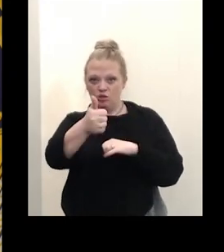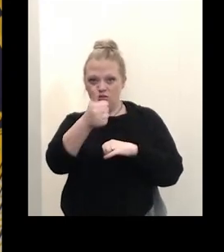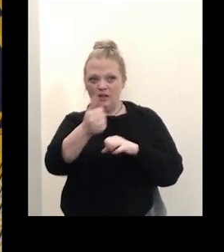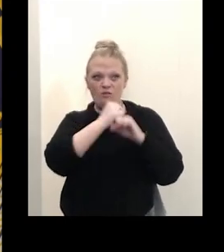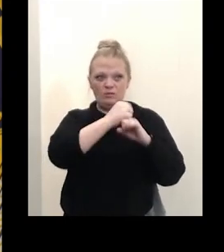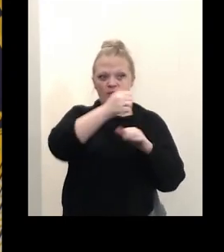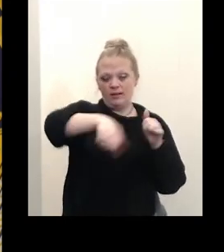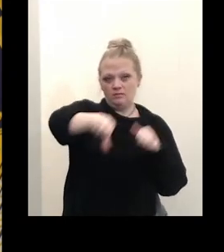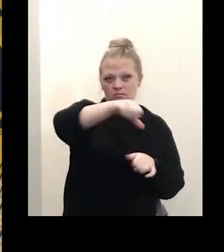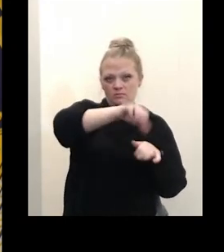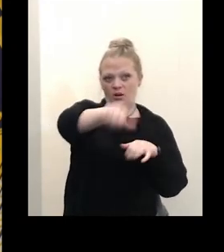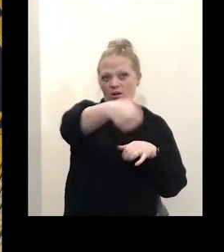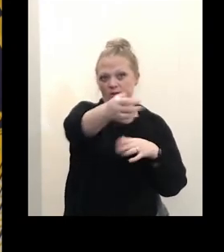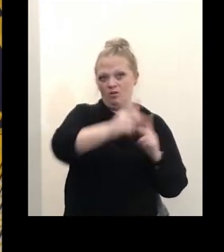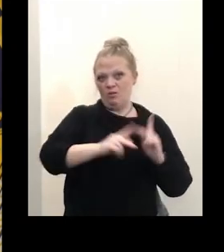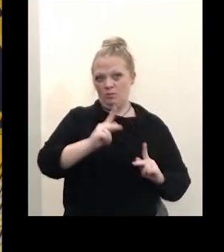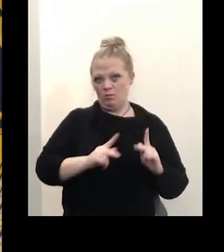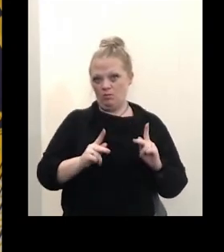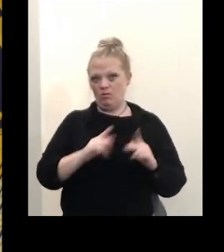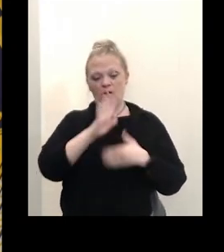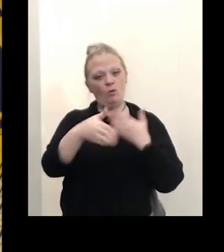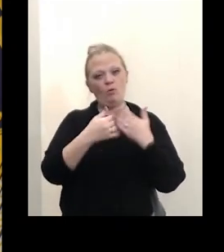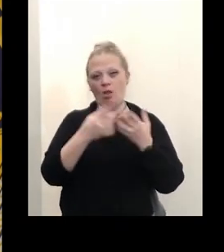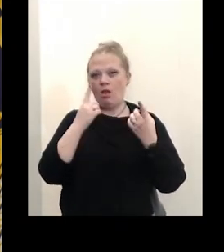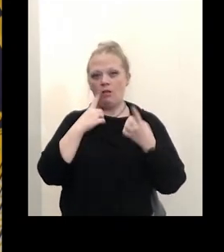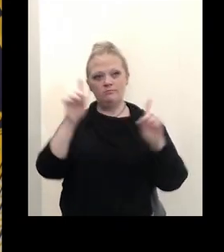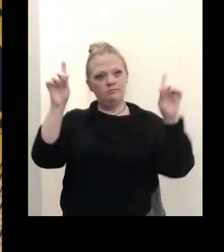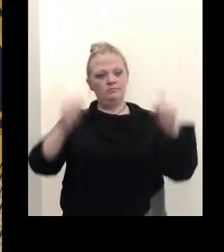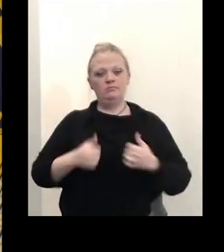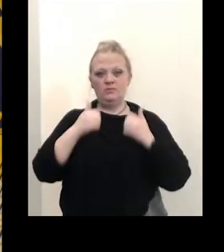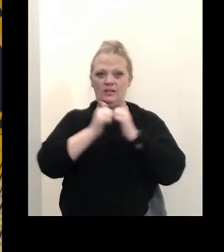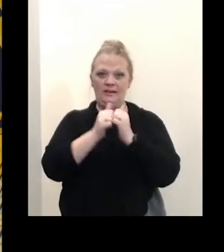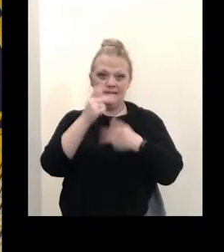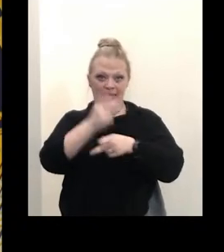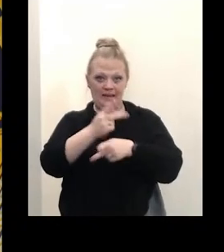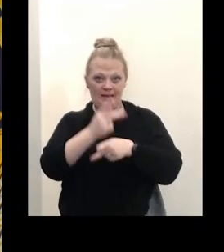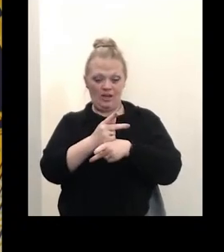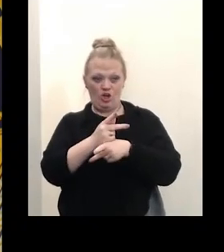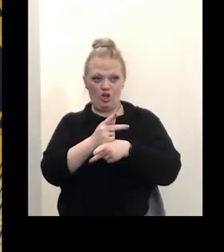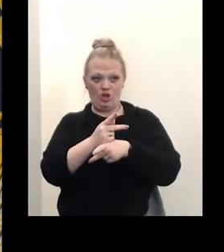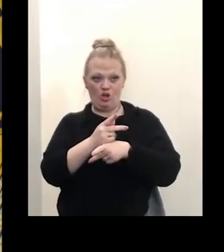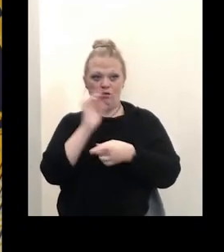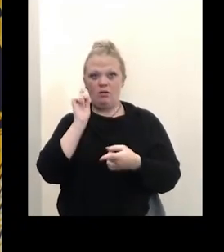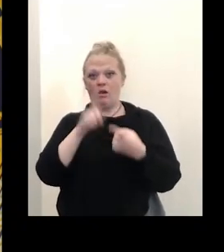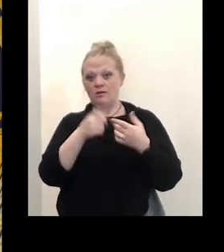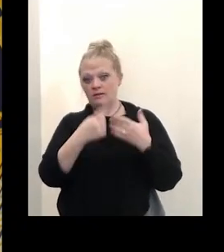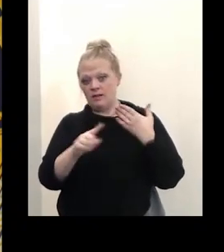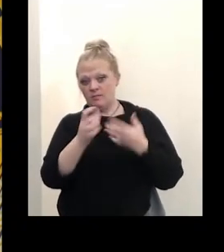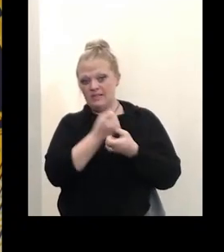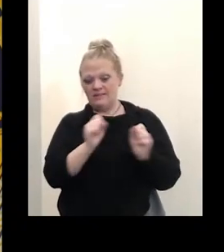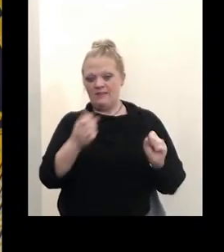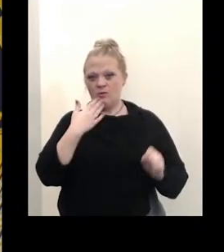others and then we will all get through this together take care and until next week be safe and well